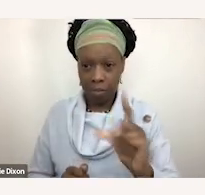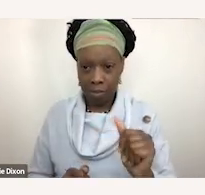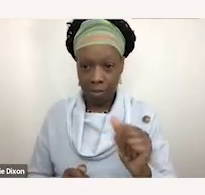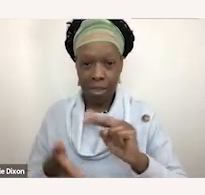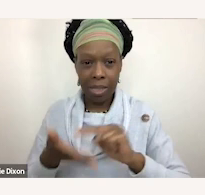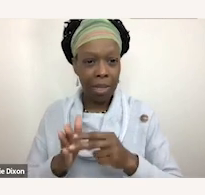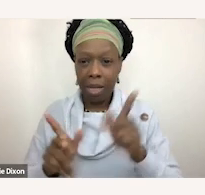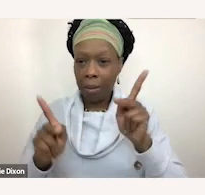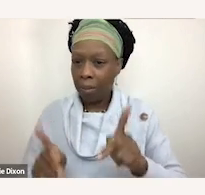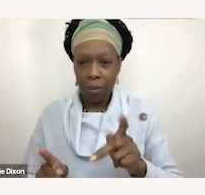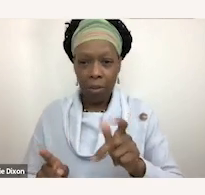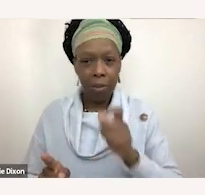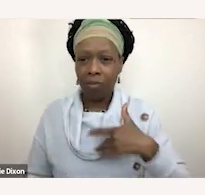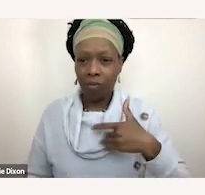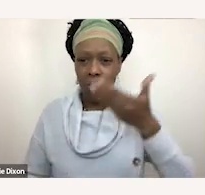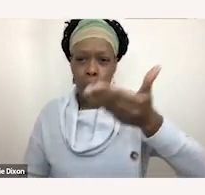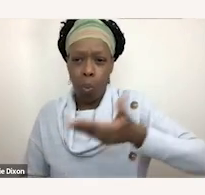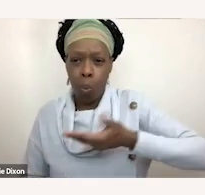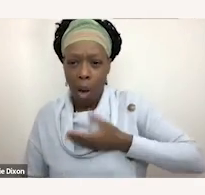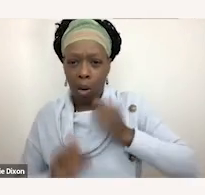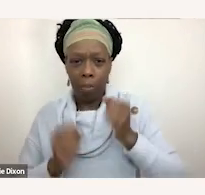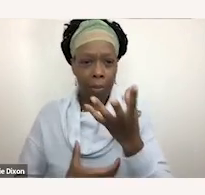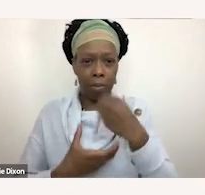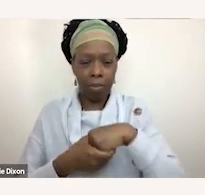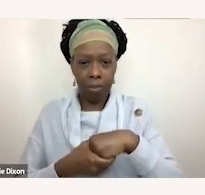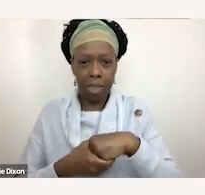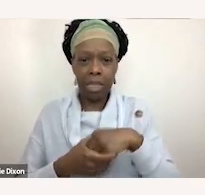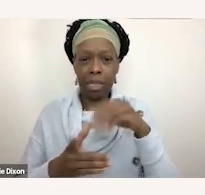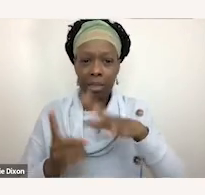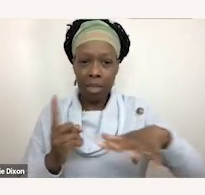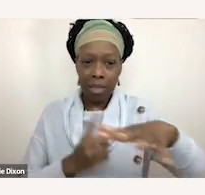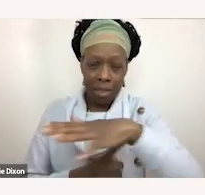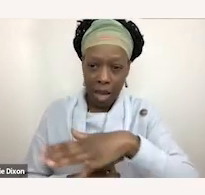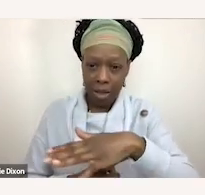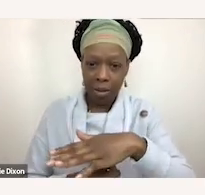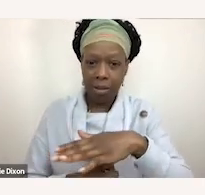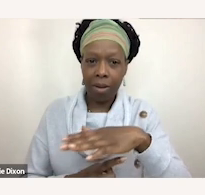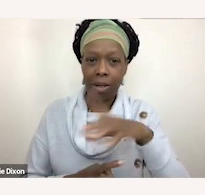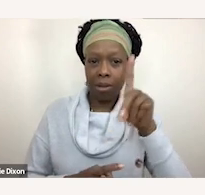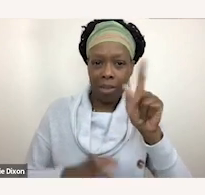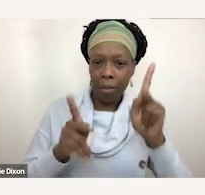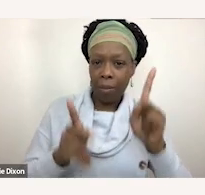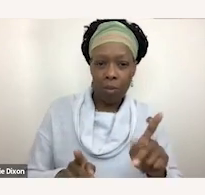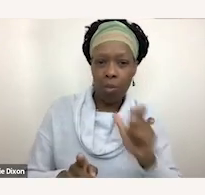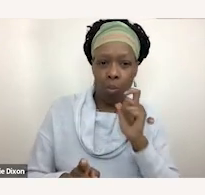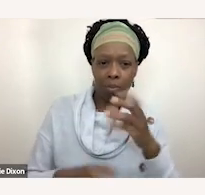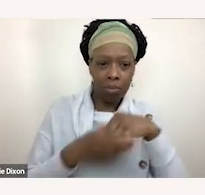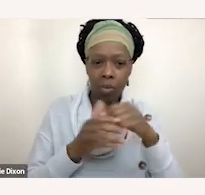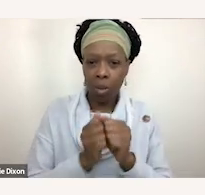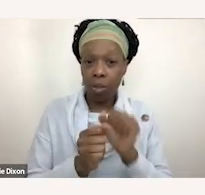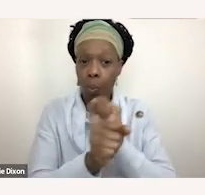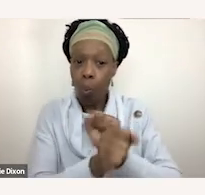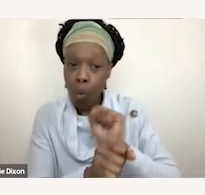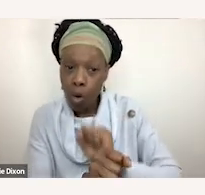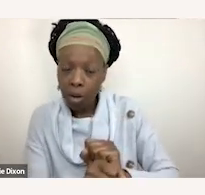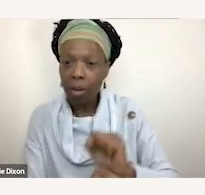to participate in society and they were really precluded from things like employment education transportation and participation in